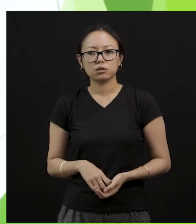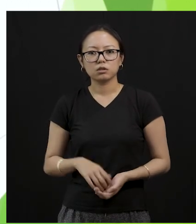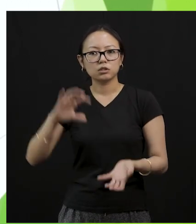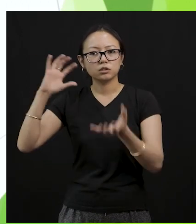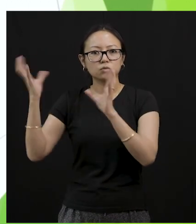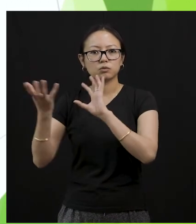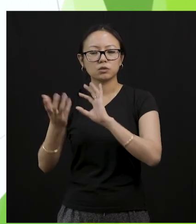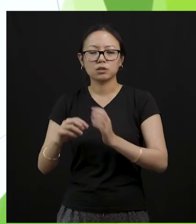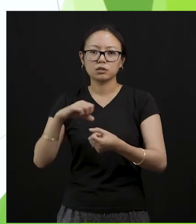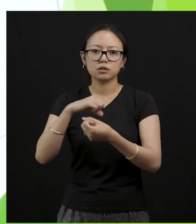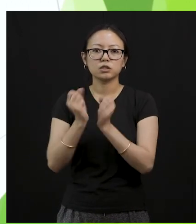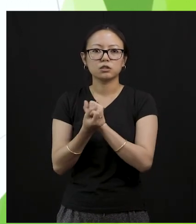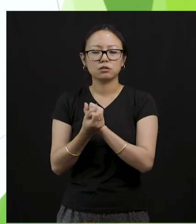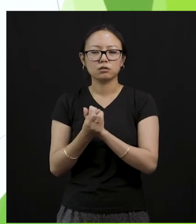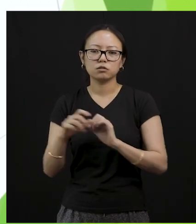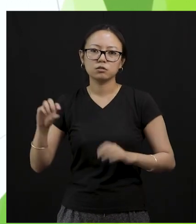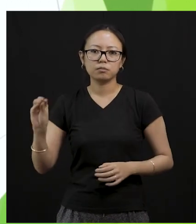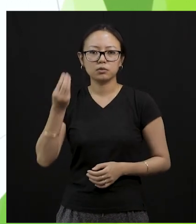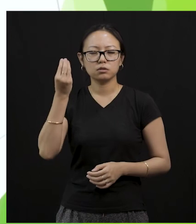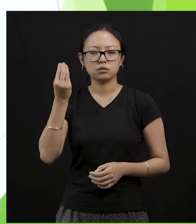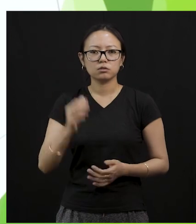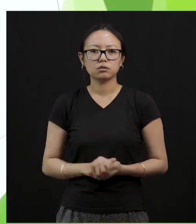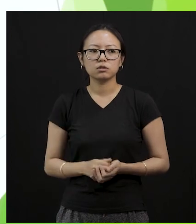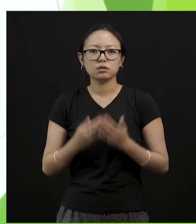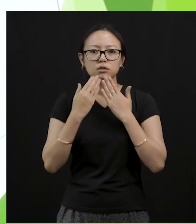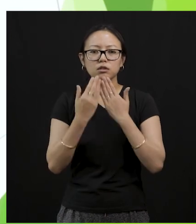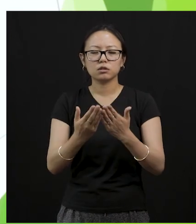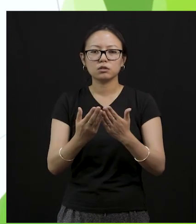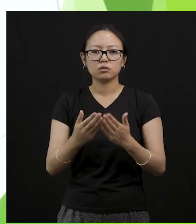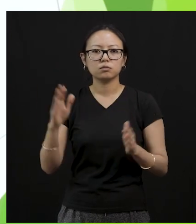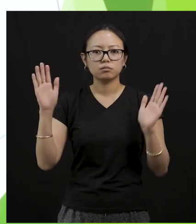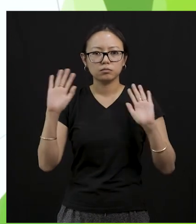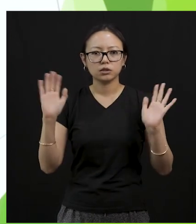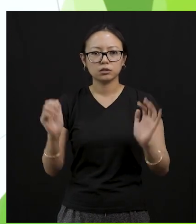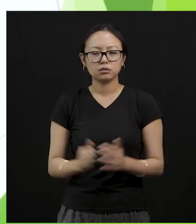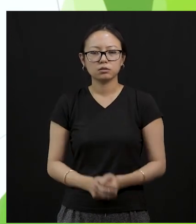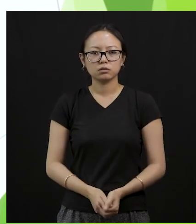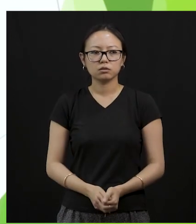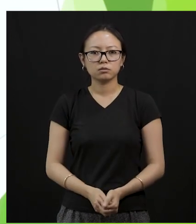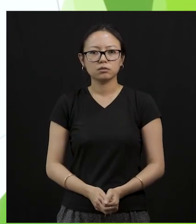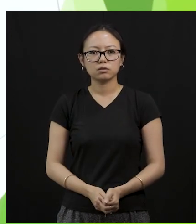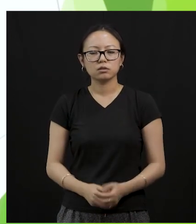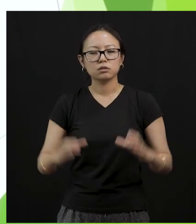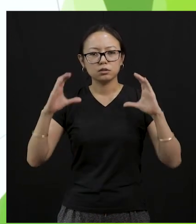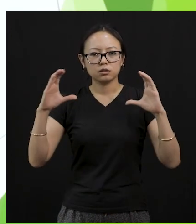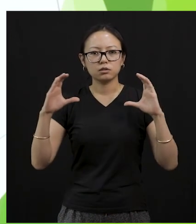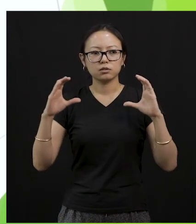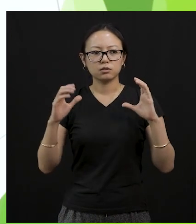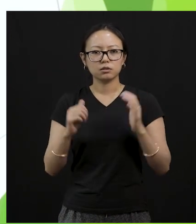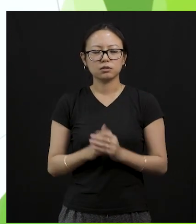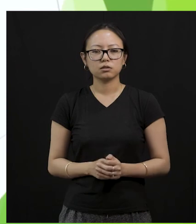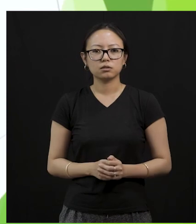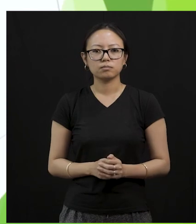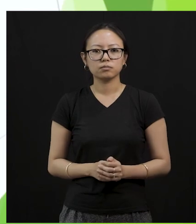in the world. Can we do that? Okay. So thank you students. Bye-bye everyone. Please take care of yourself.